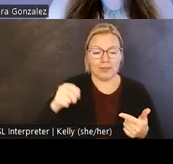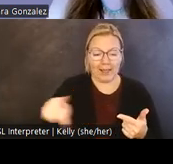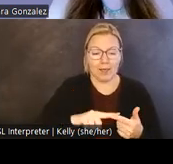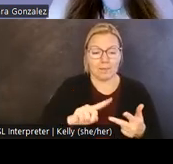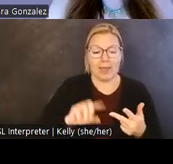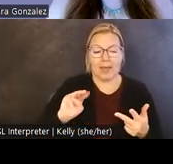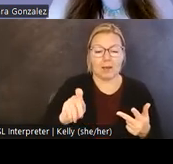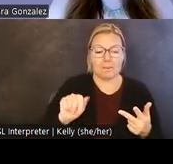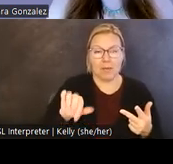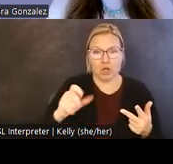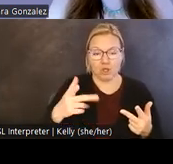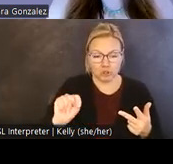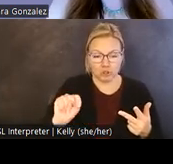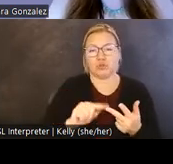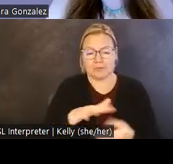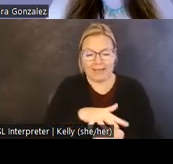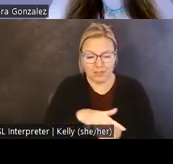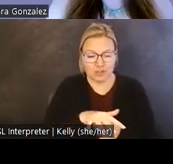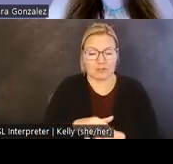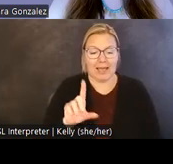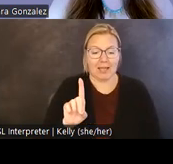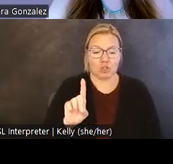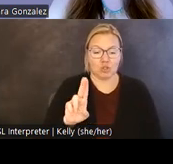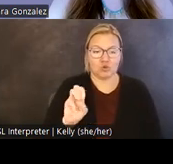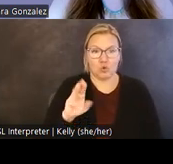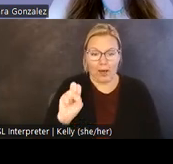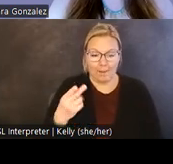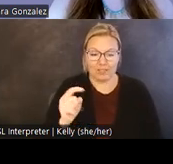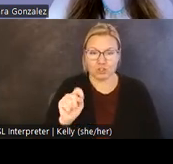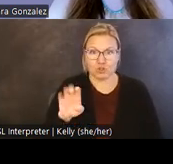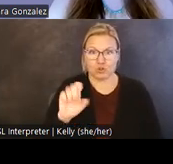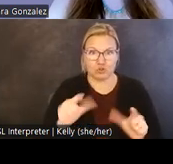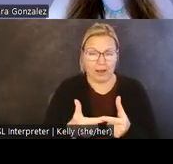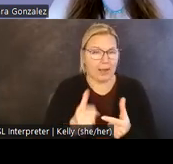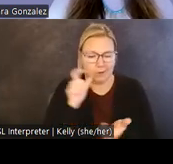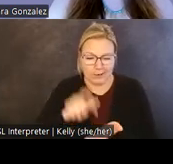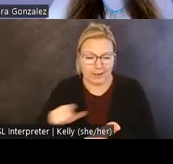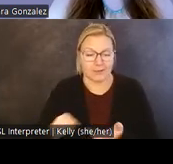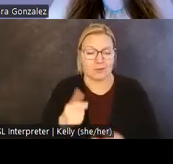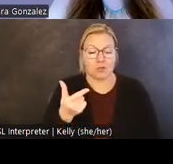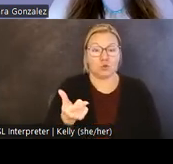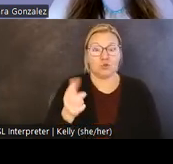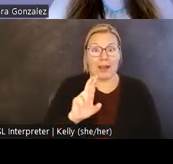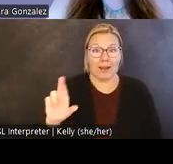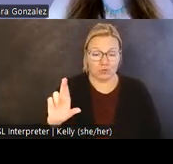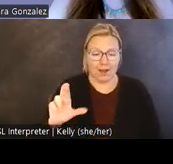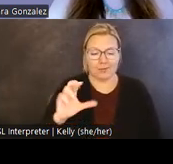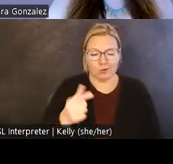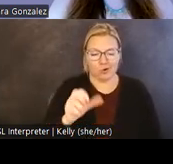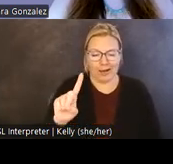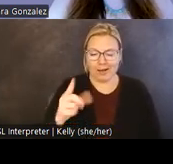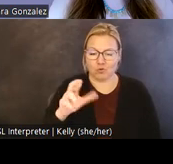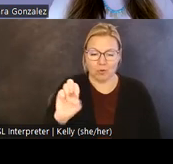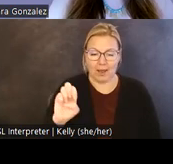an unrecognized Duwamish tribe. I also want to give thanks to the Confederated Tribes of Grand Ronde, Community of Oregon, and their Historic